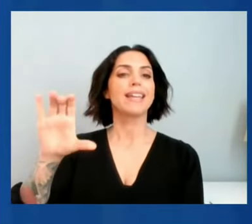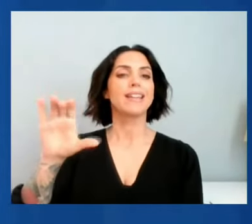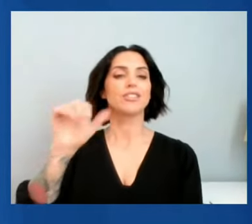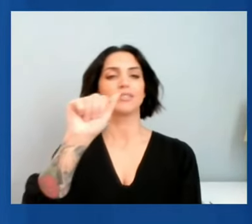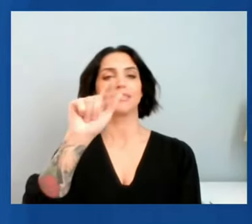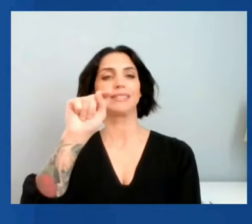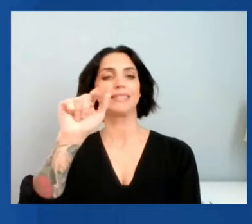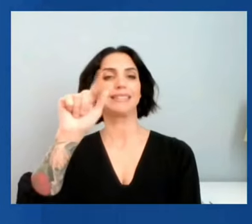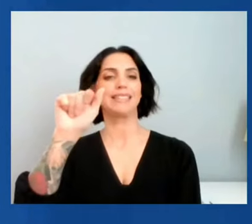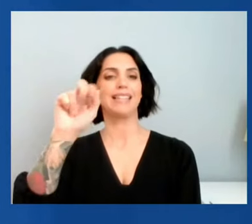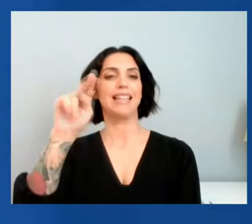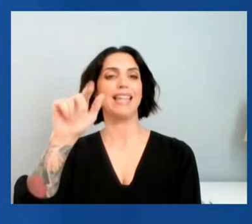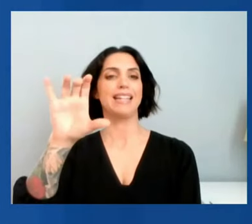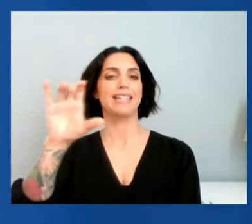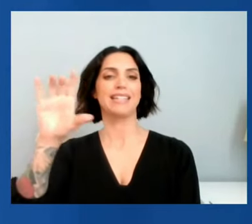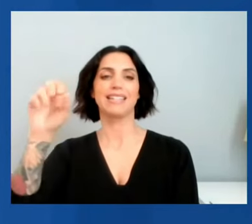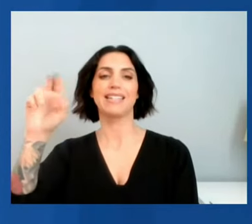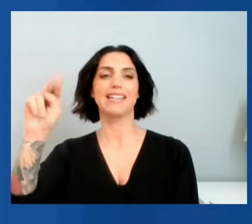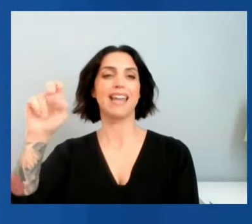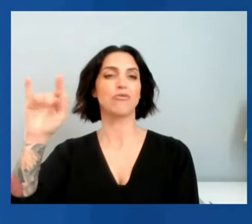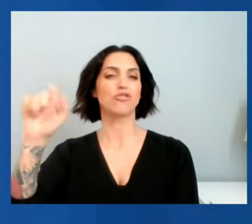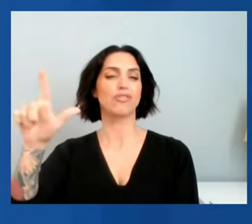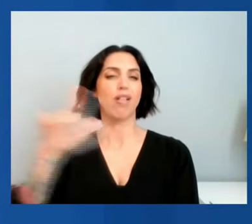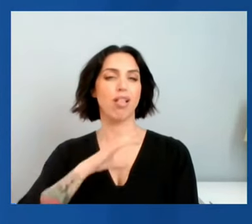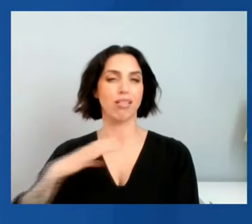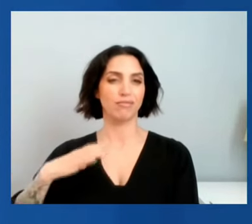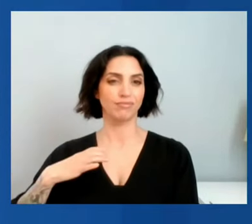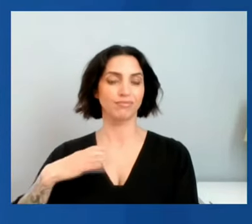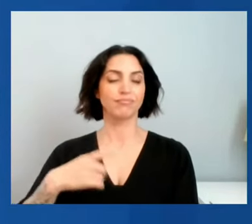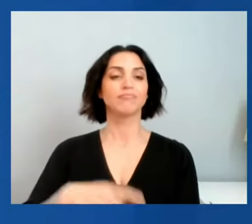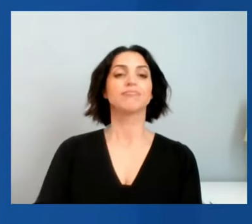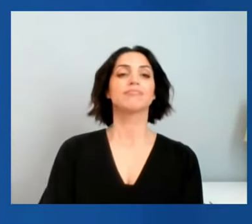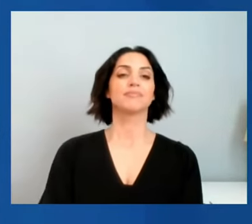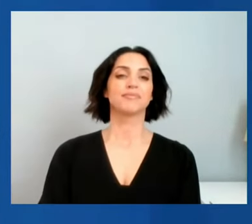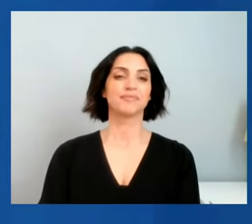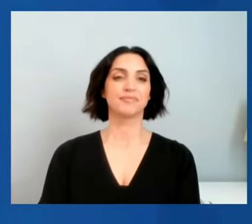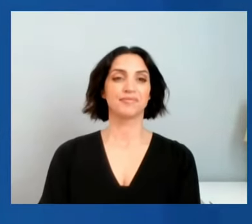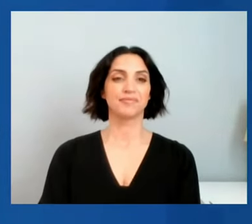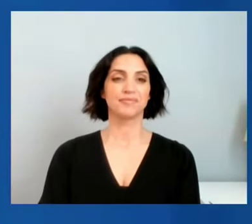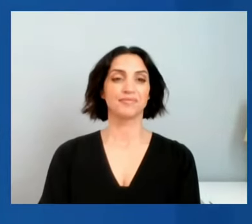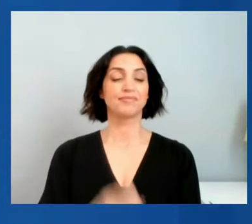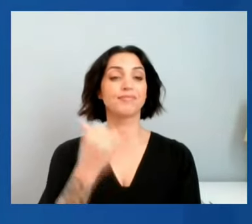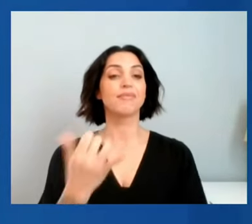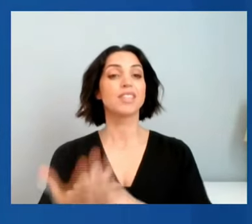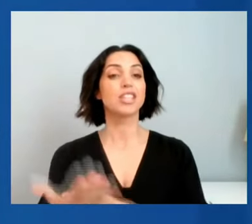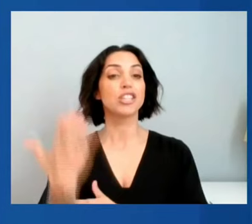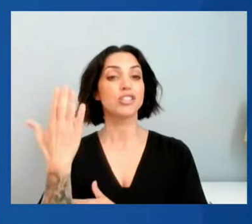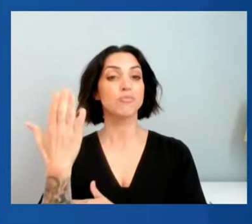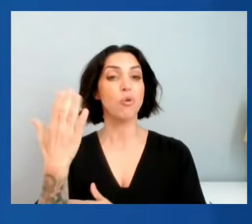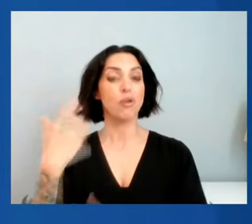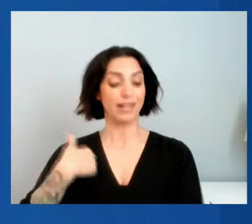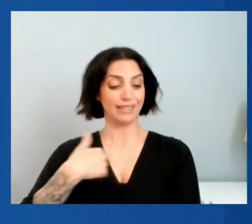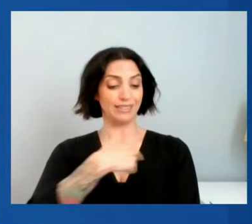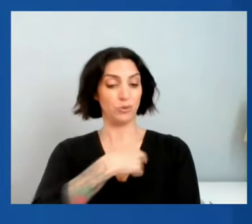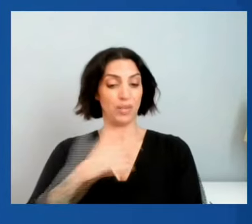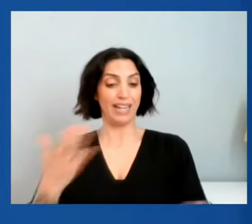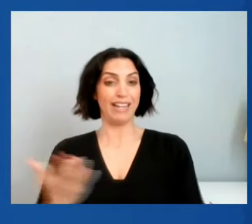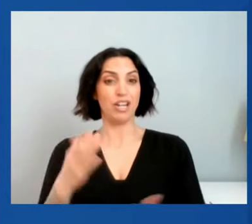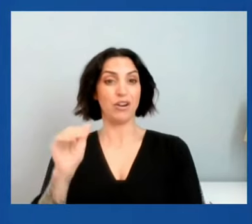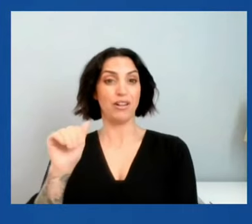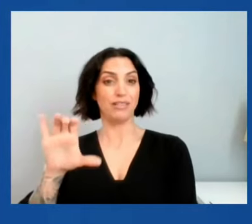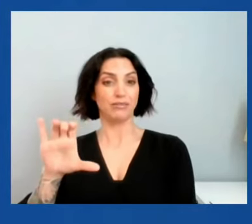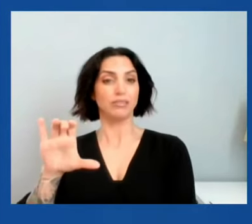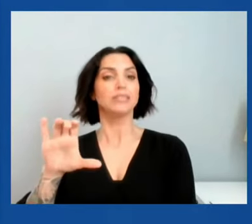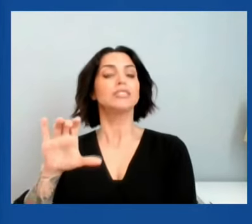Council Front Page, our premier platform for global leaders. This morning, we at the Atlantic Council have the honor of hosting Janet